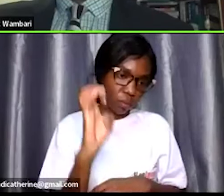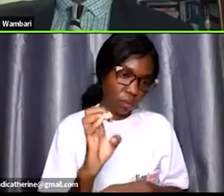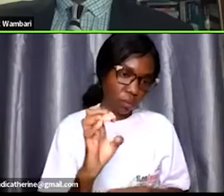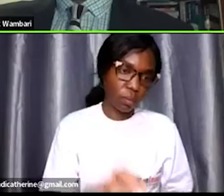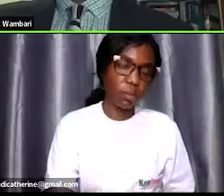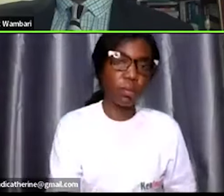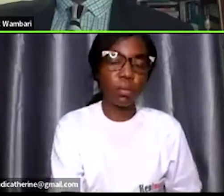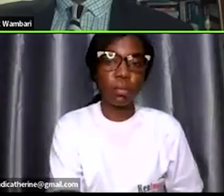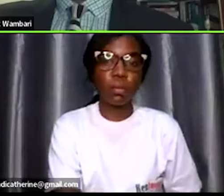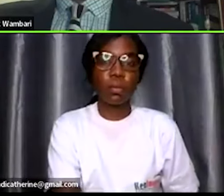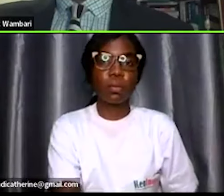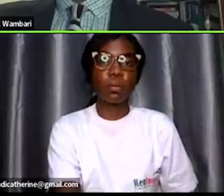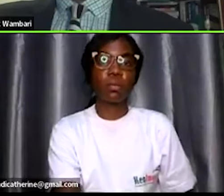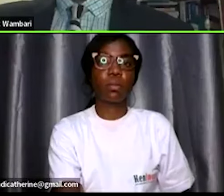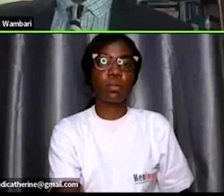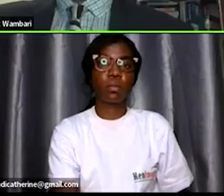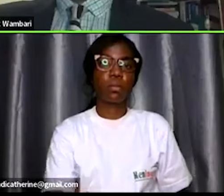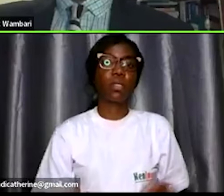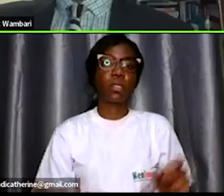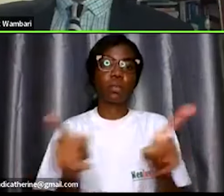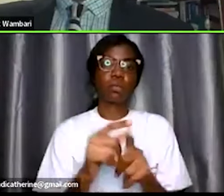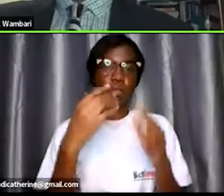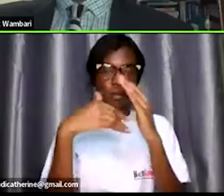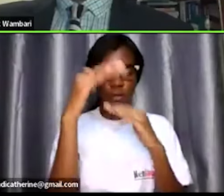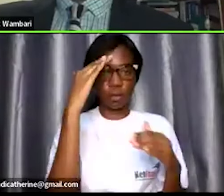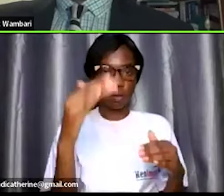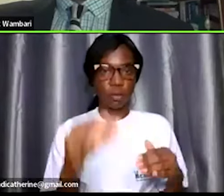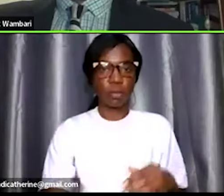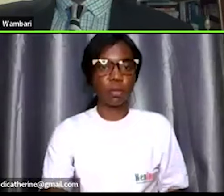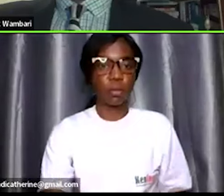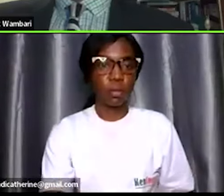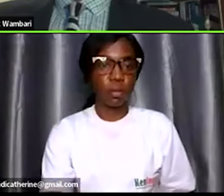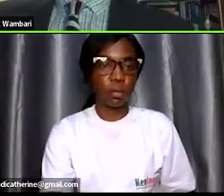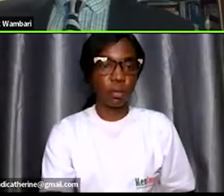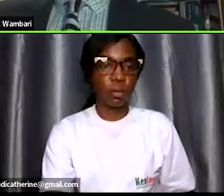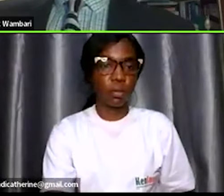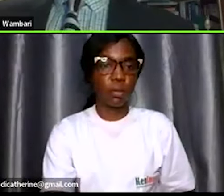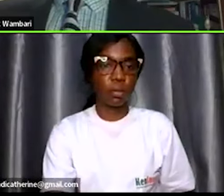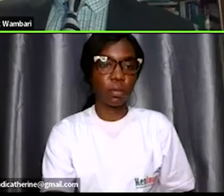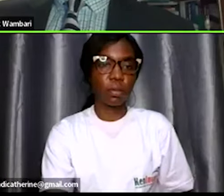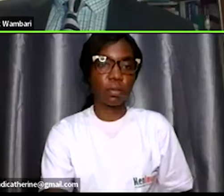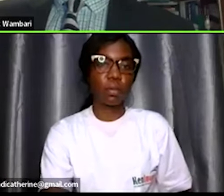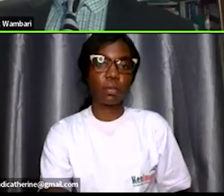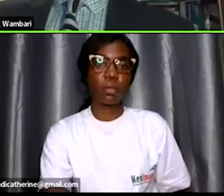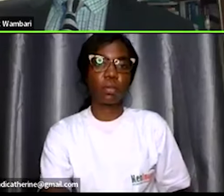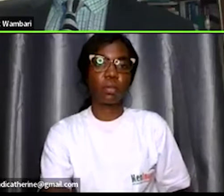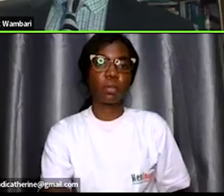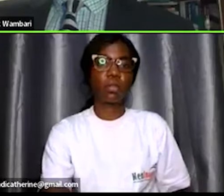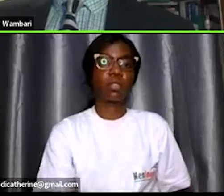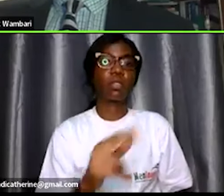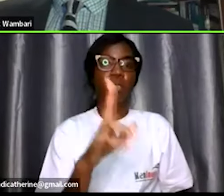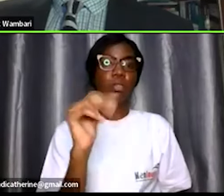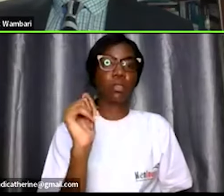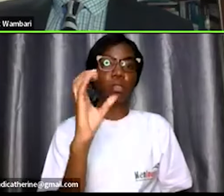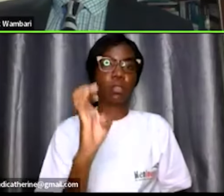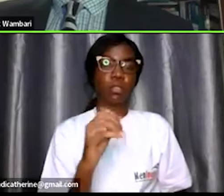as a university graduate in tech i'm not too sure frank can answer uae questions maybe monica you can